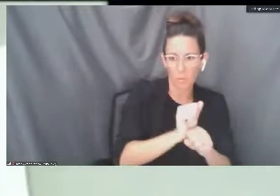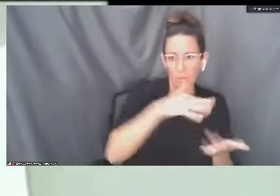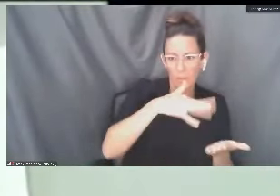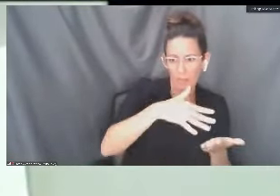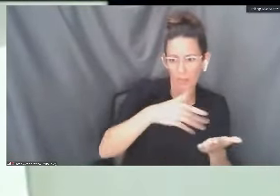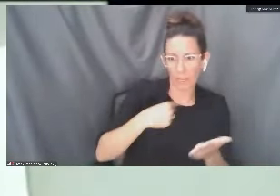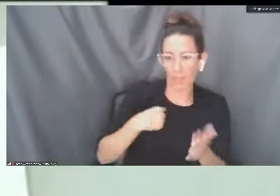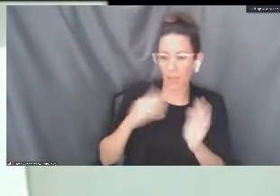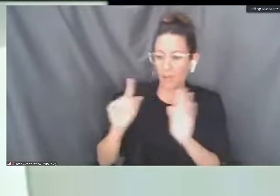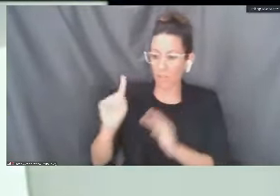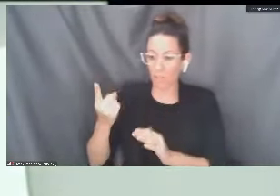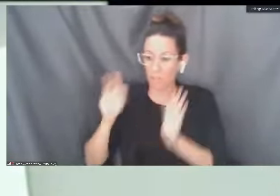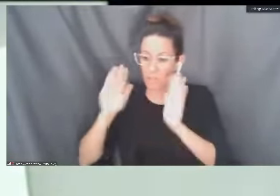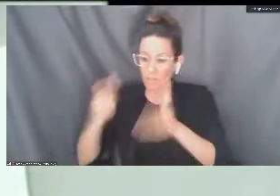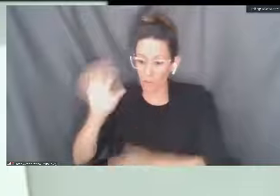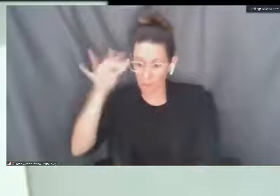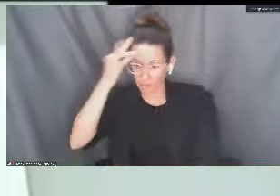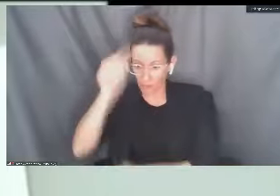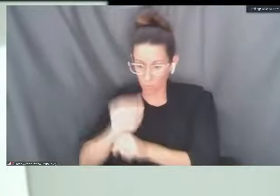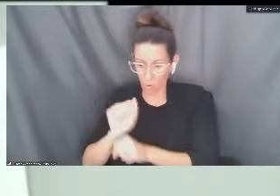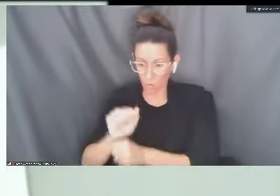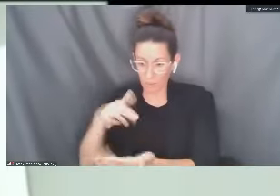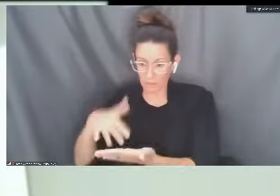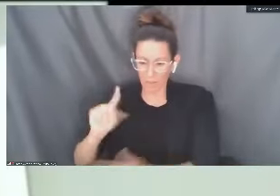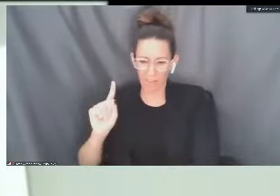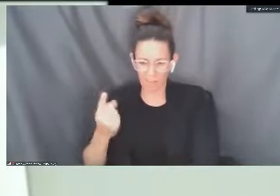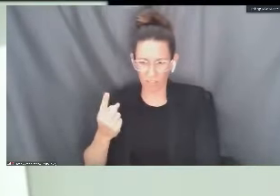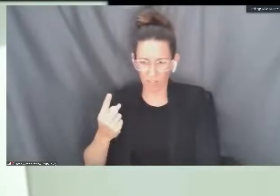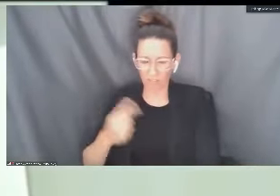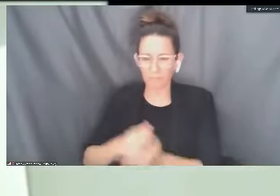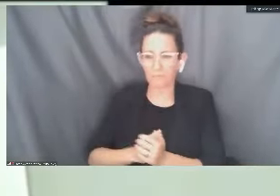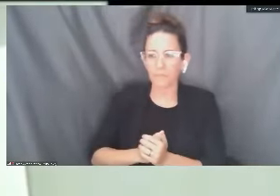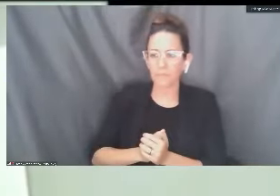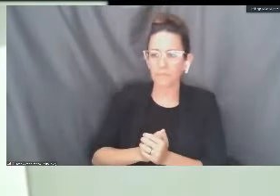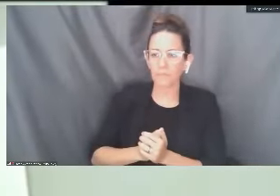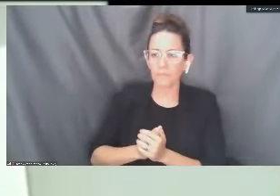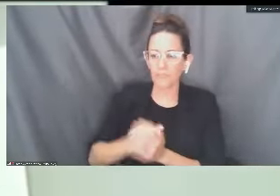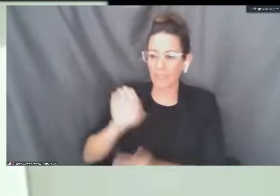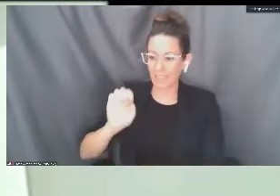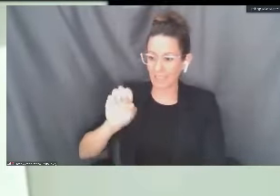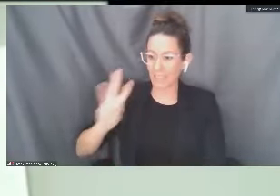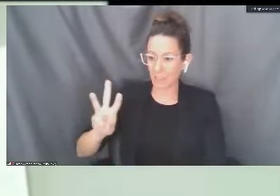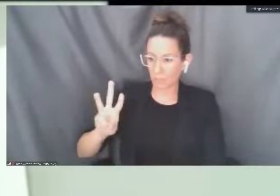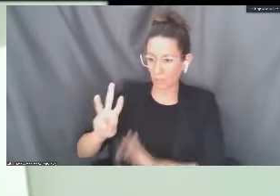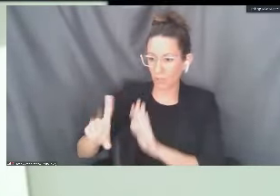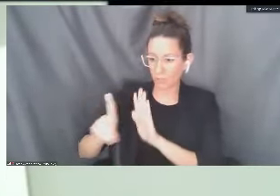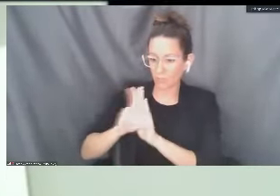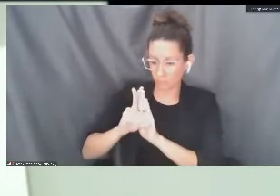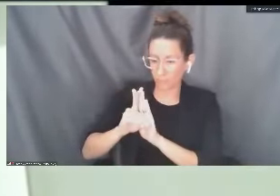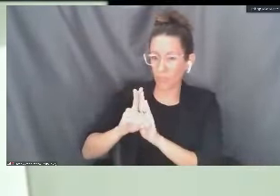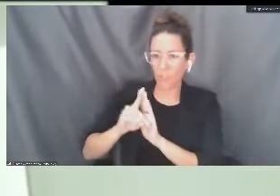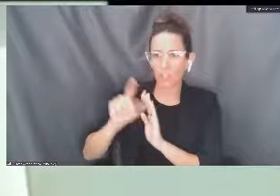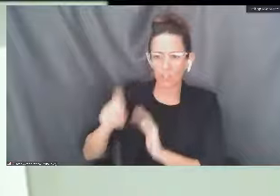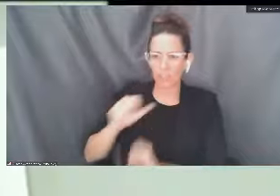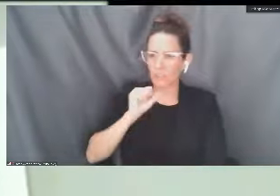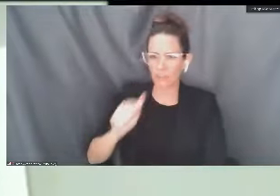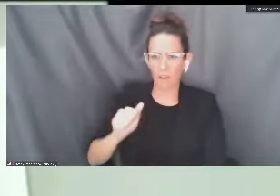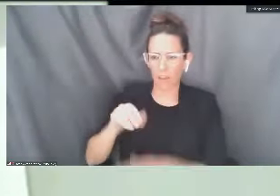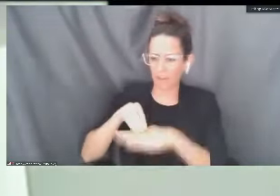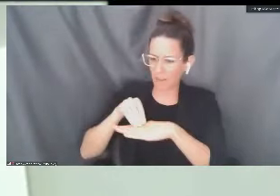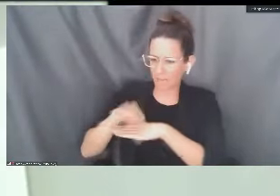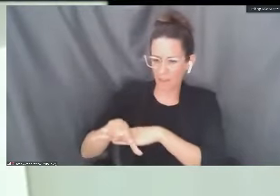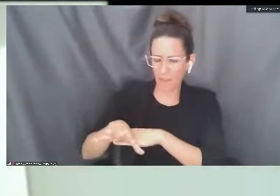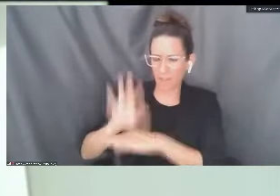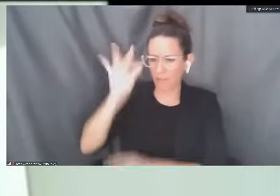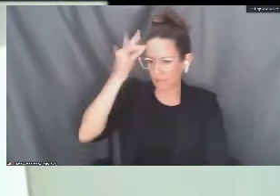about federal work study first and then I'll talk about the college work study. So the excuse withdrawal should not affect a student's ability to